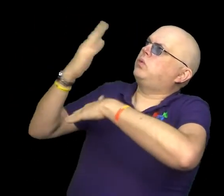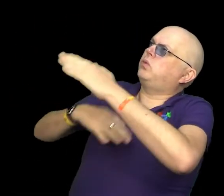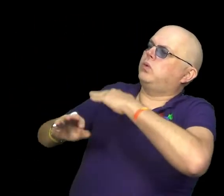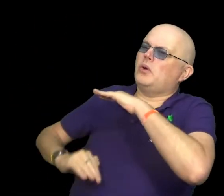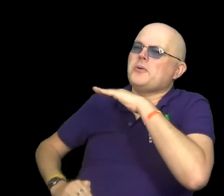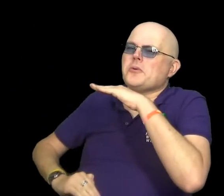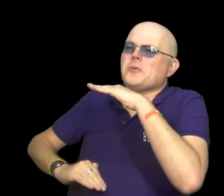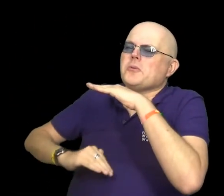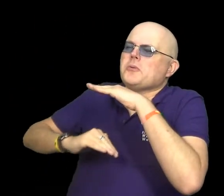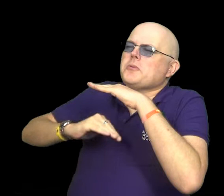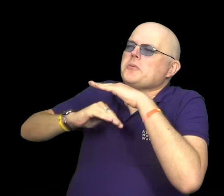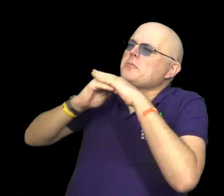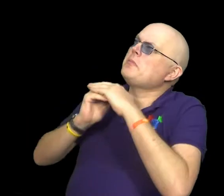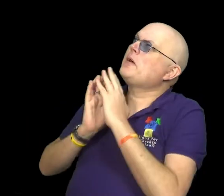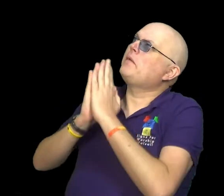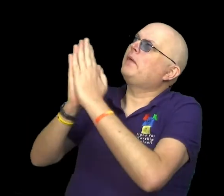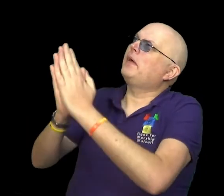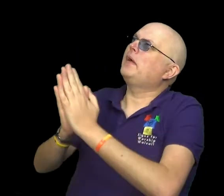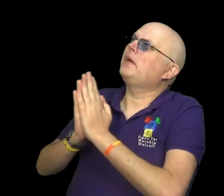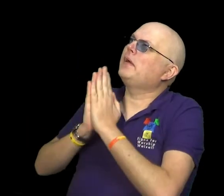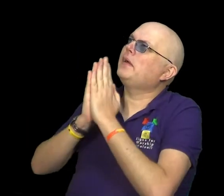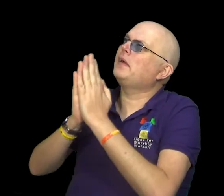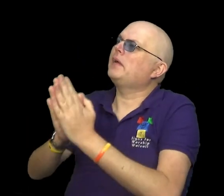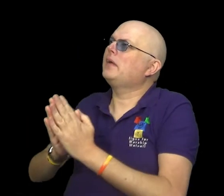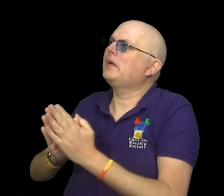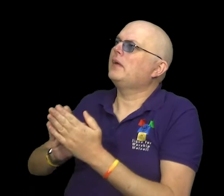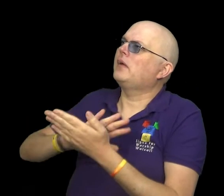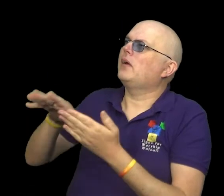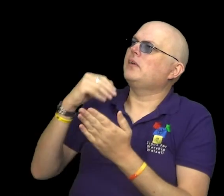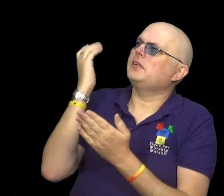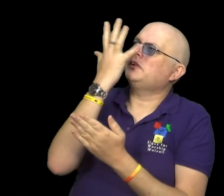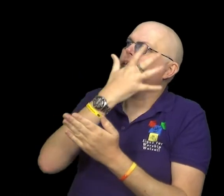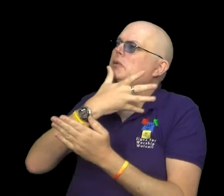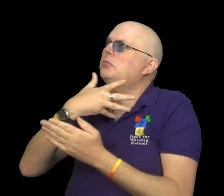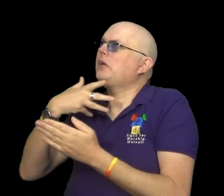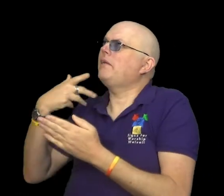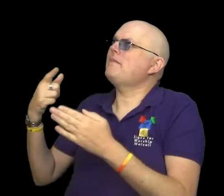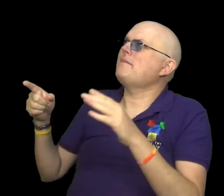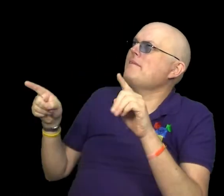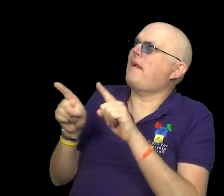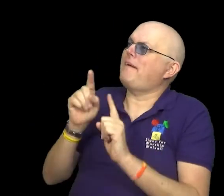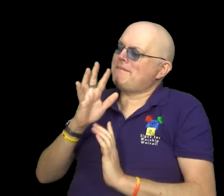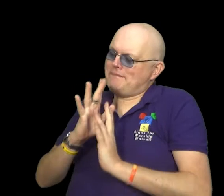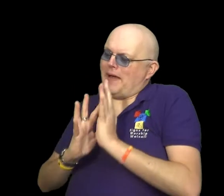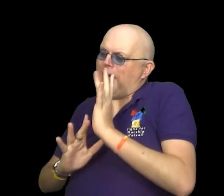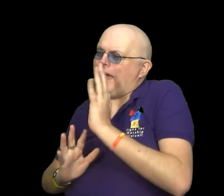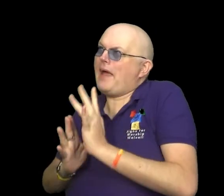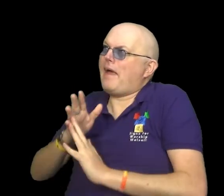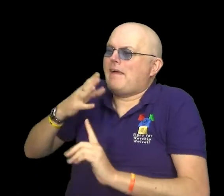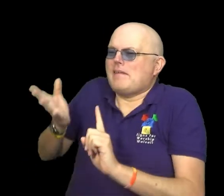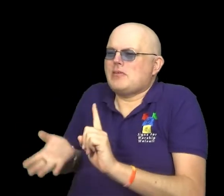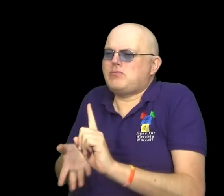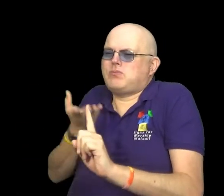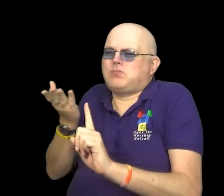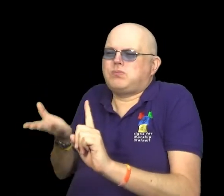Fill us anew, we pray. Consuming fire,